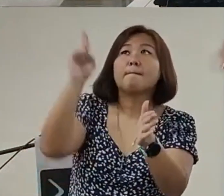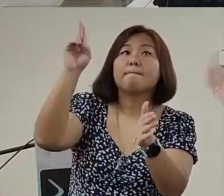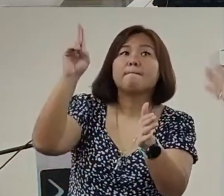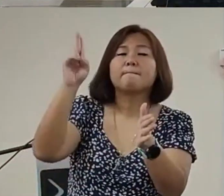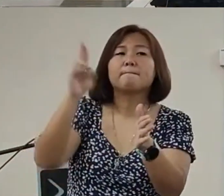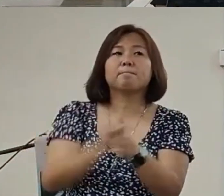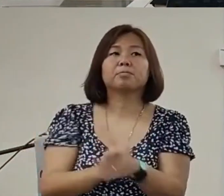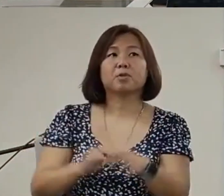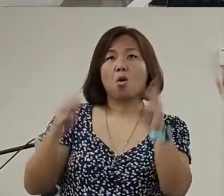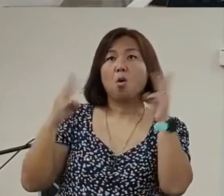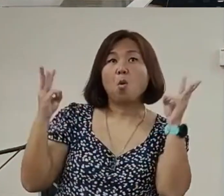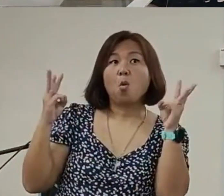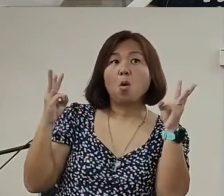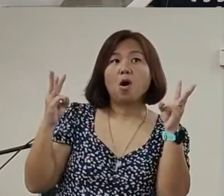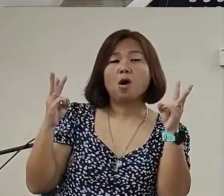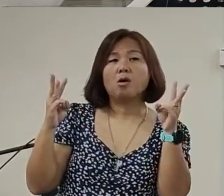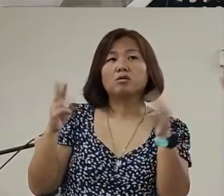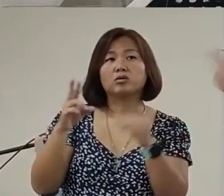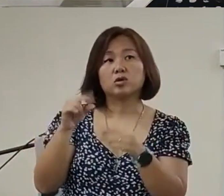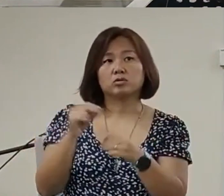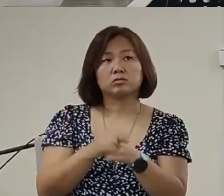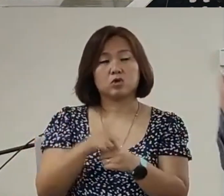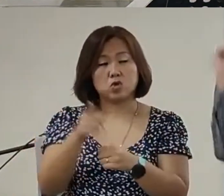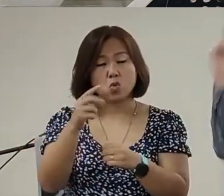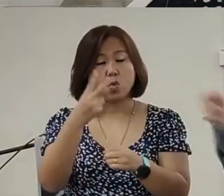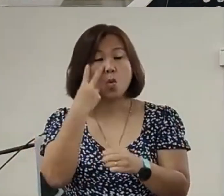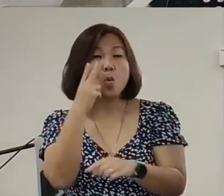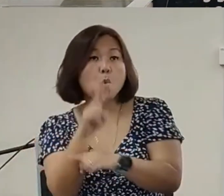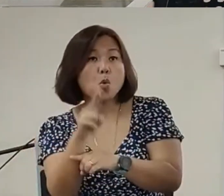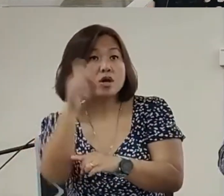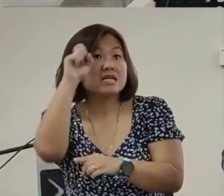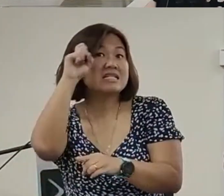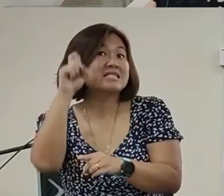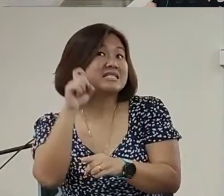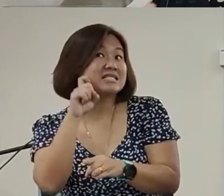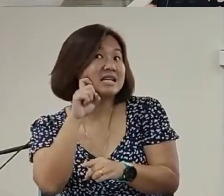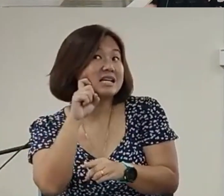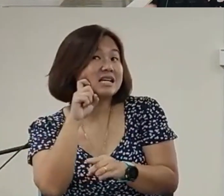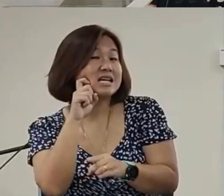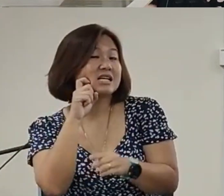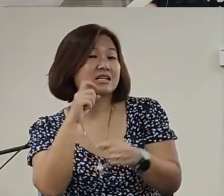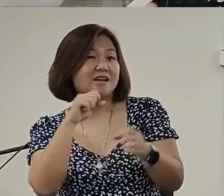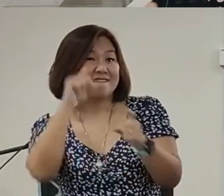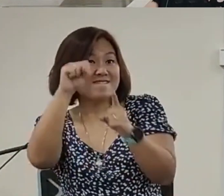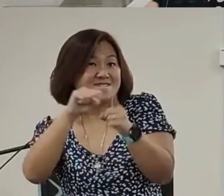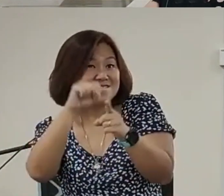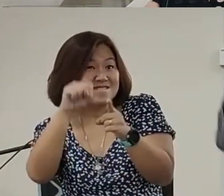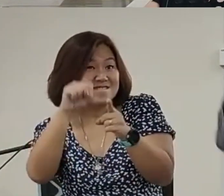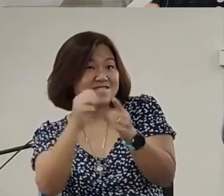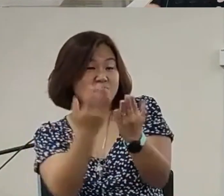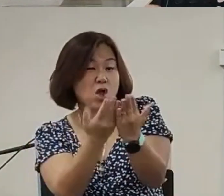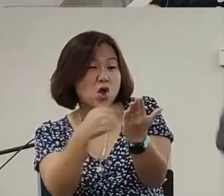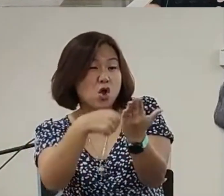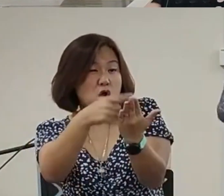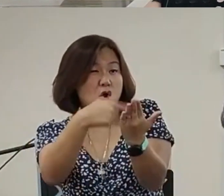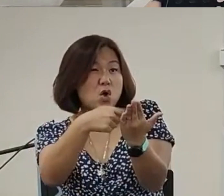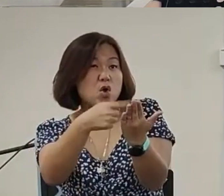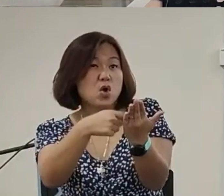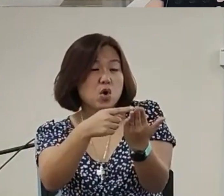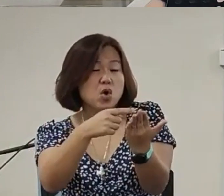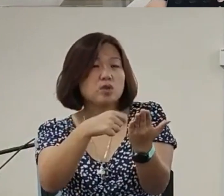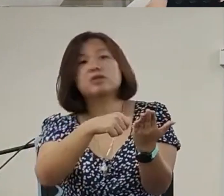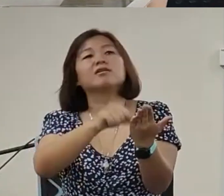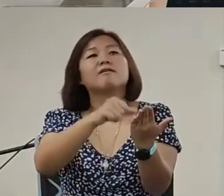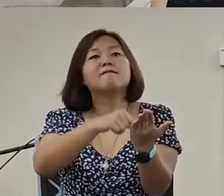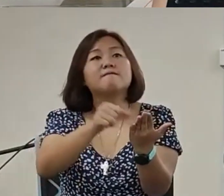just why all these sex videos because secretly you have been watching sex videos most of the time it like because the algorithm is going